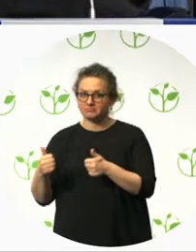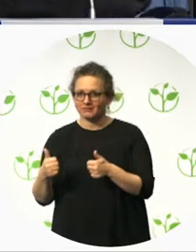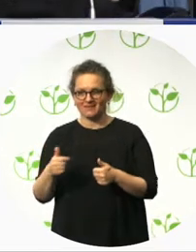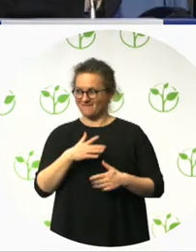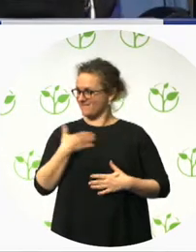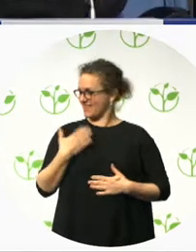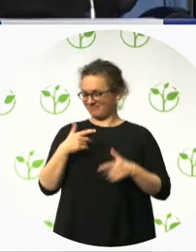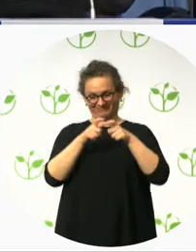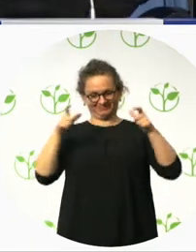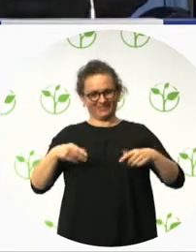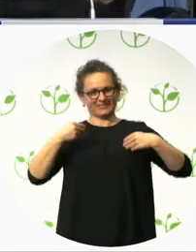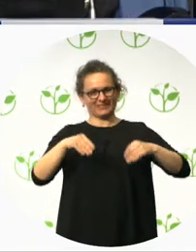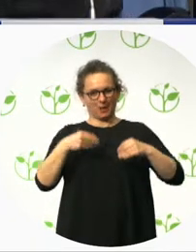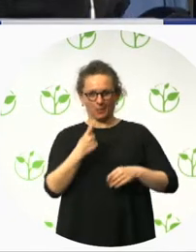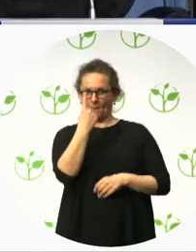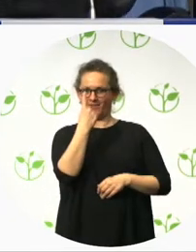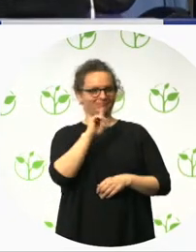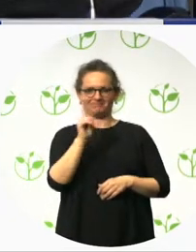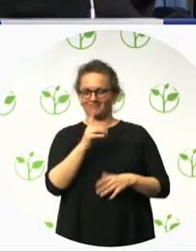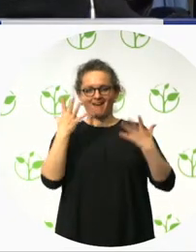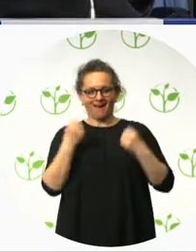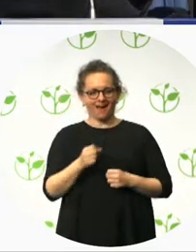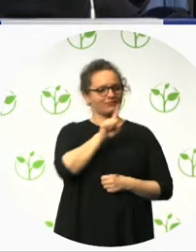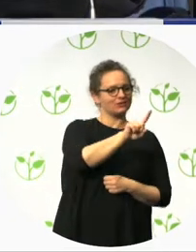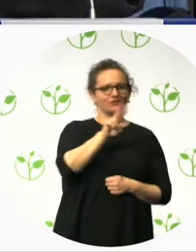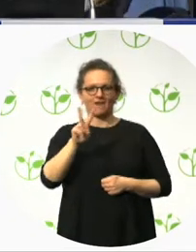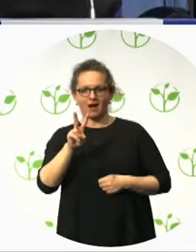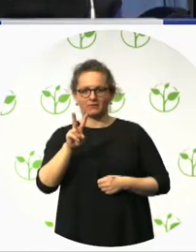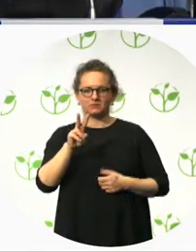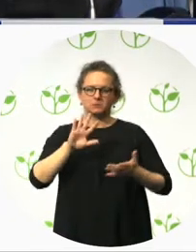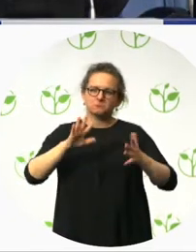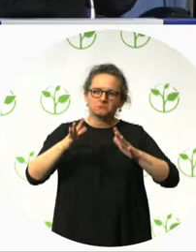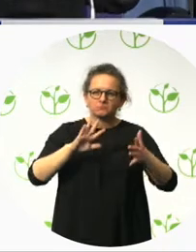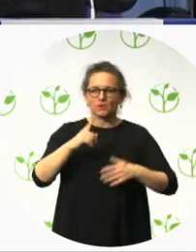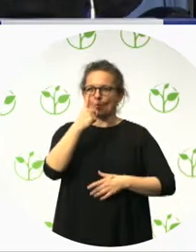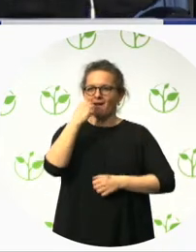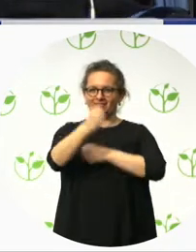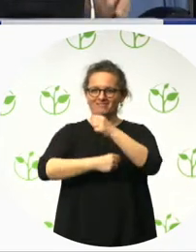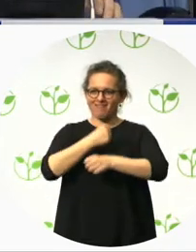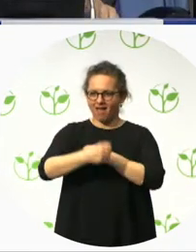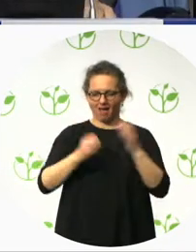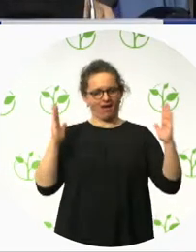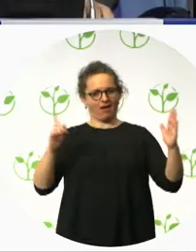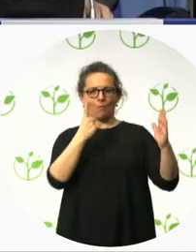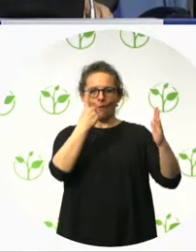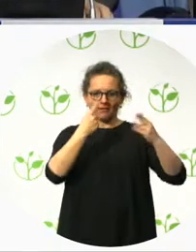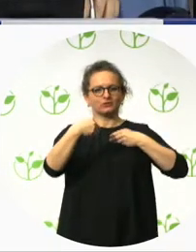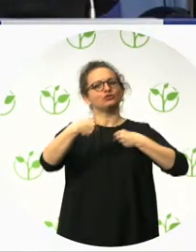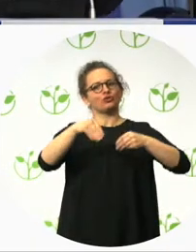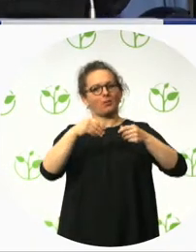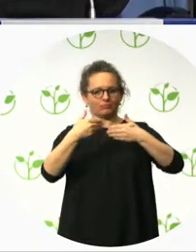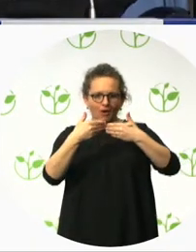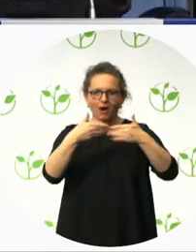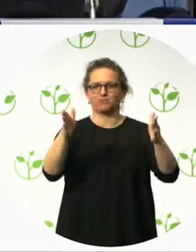seven more have been created, one per year. And, are sure that this number will continue to grow and we hope we can export this model